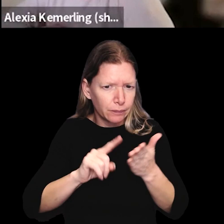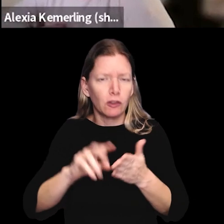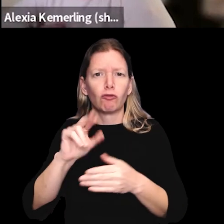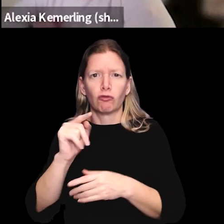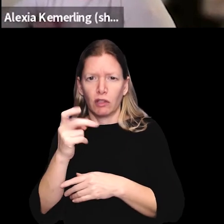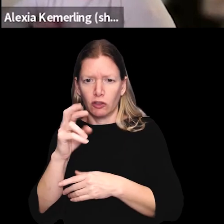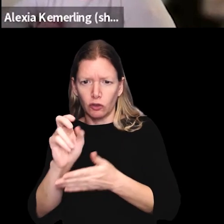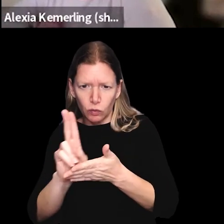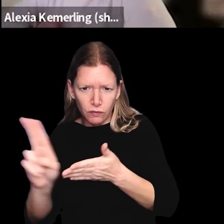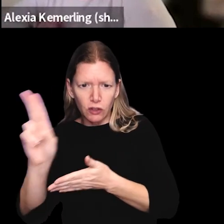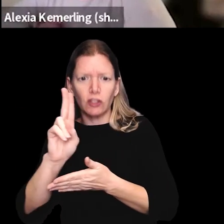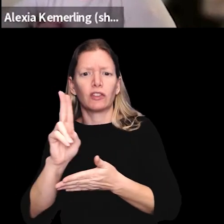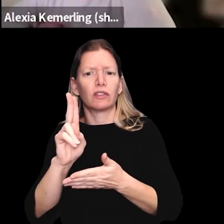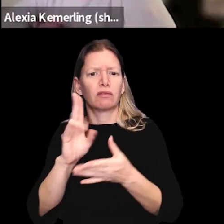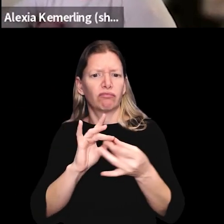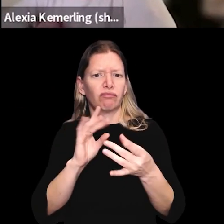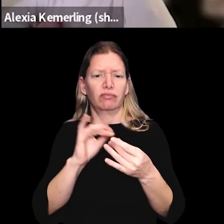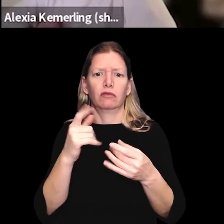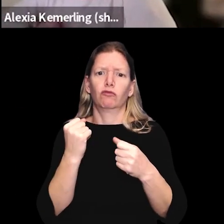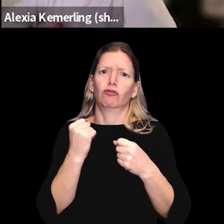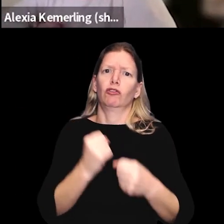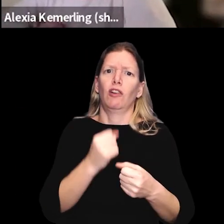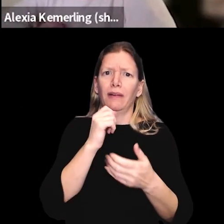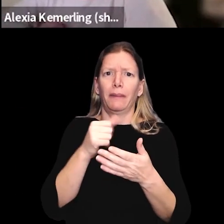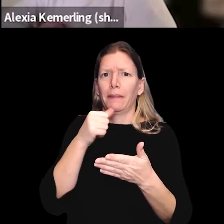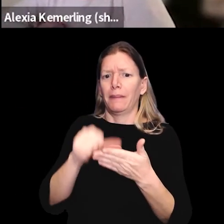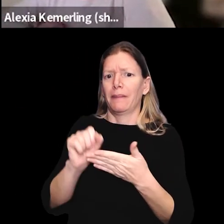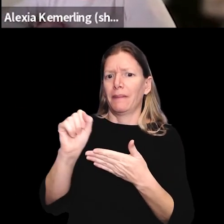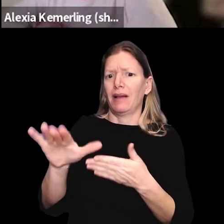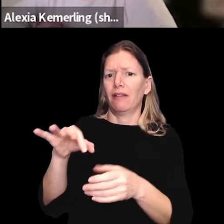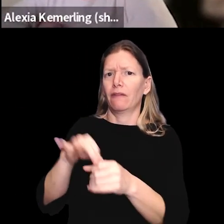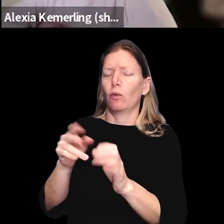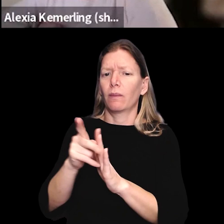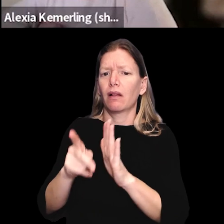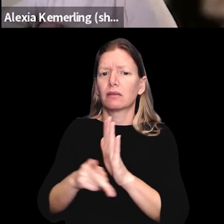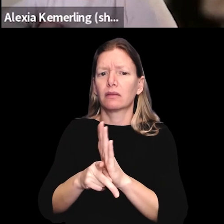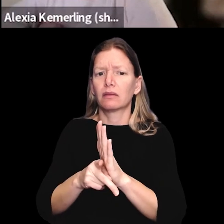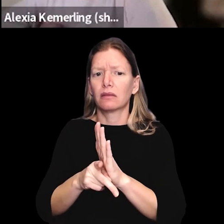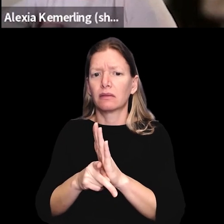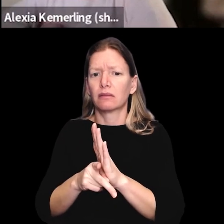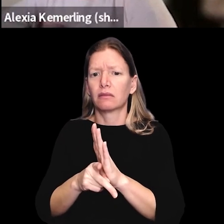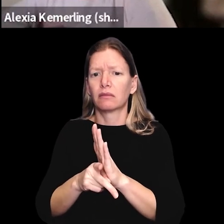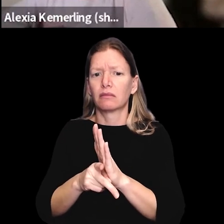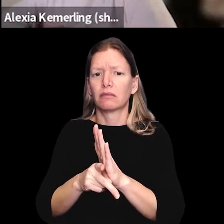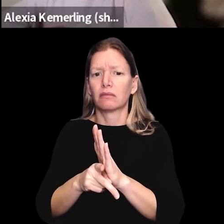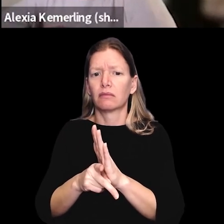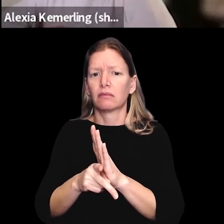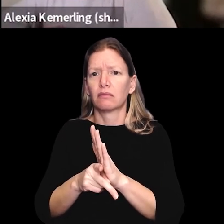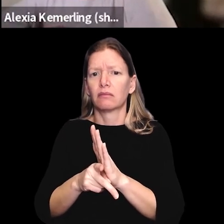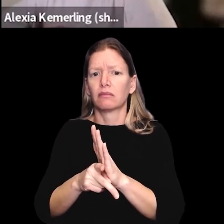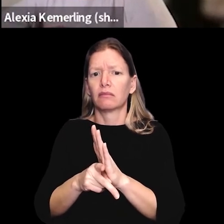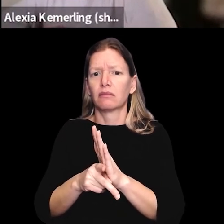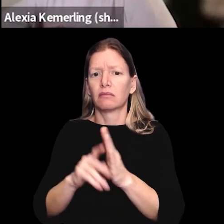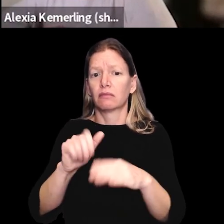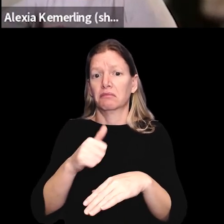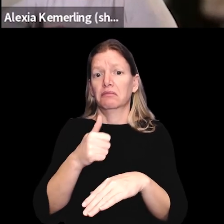Commission and Rutgers University, states that have stronger mail-in voting policies